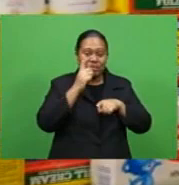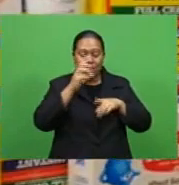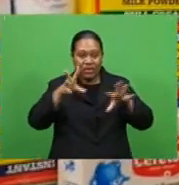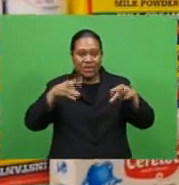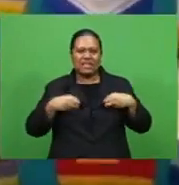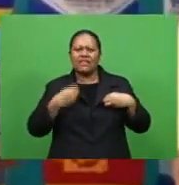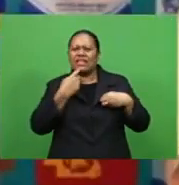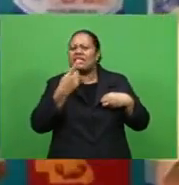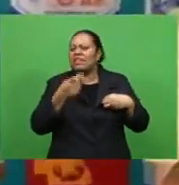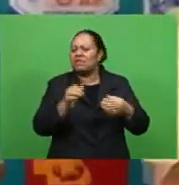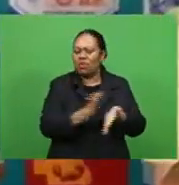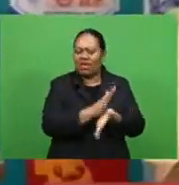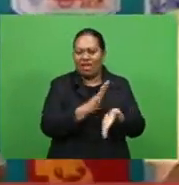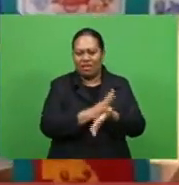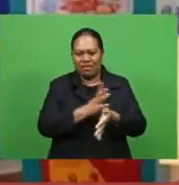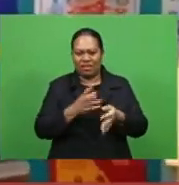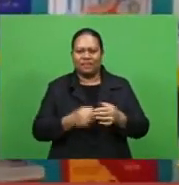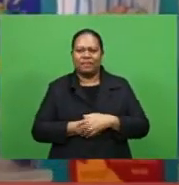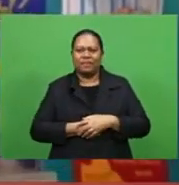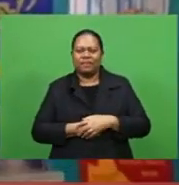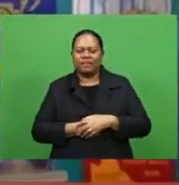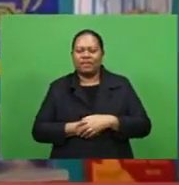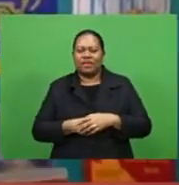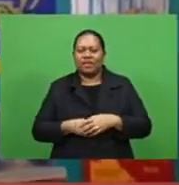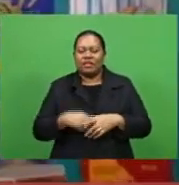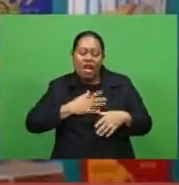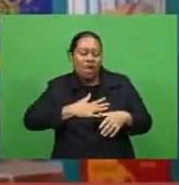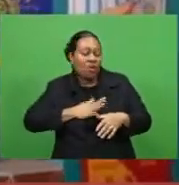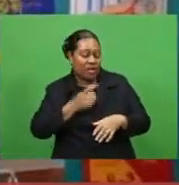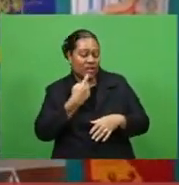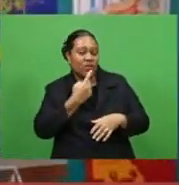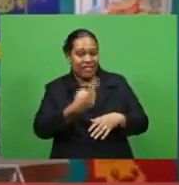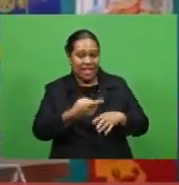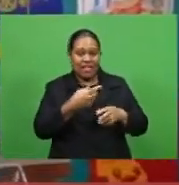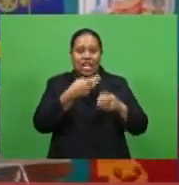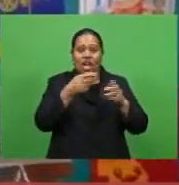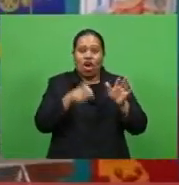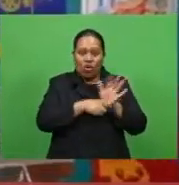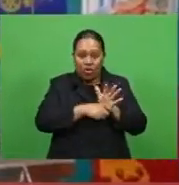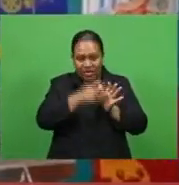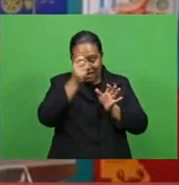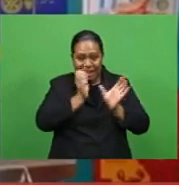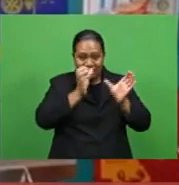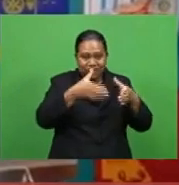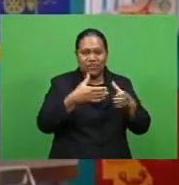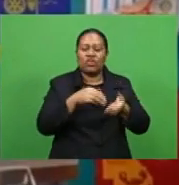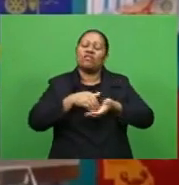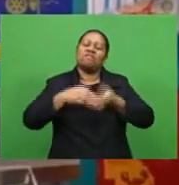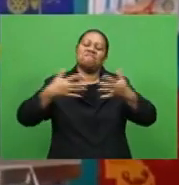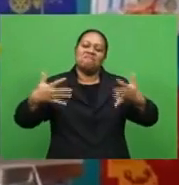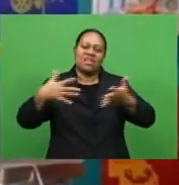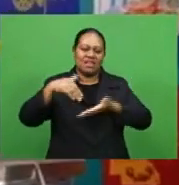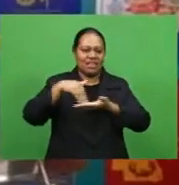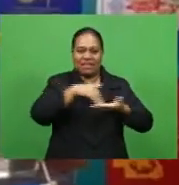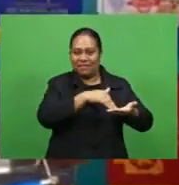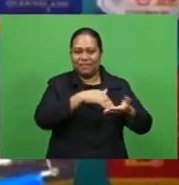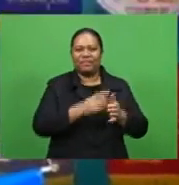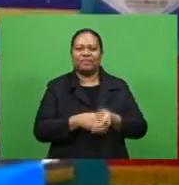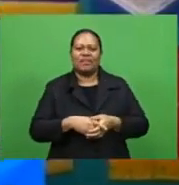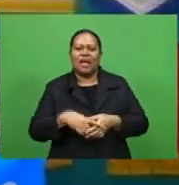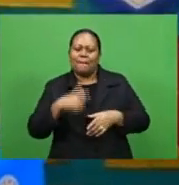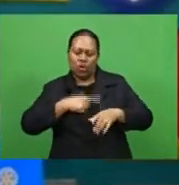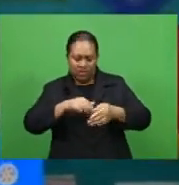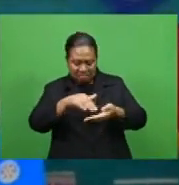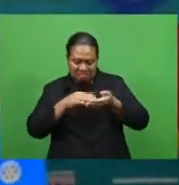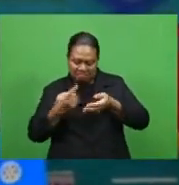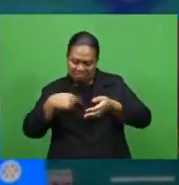gratifying I would like to thank the Rotary Club in Suva for the great help this will greatly help my